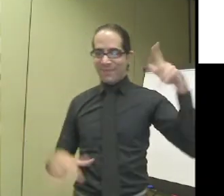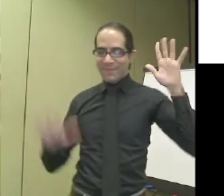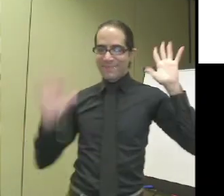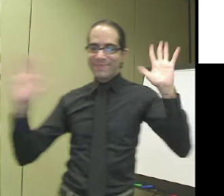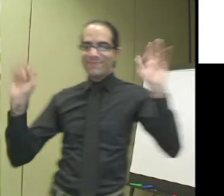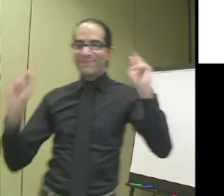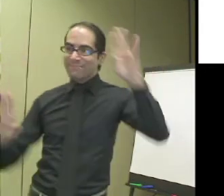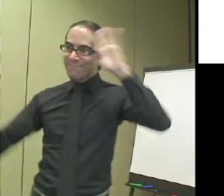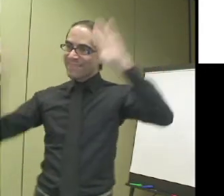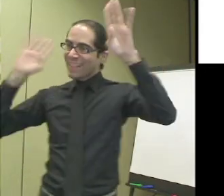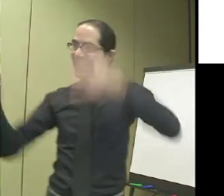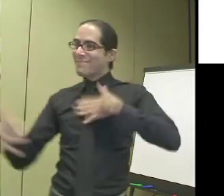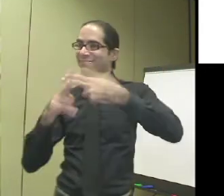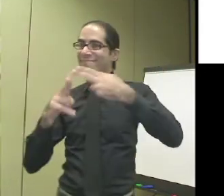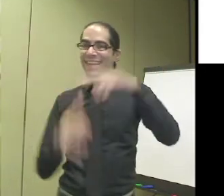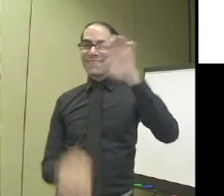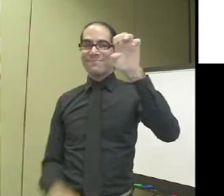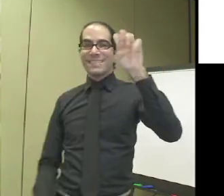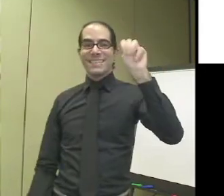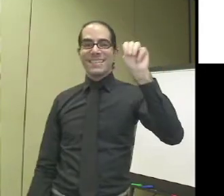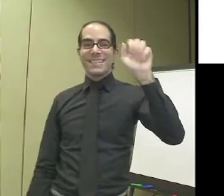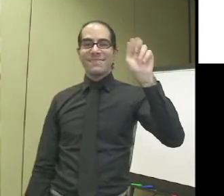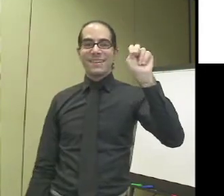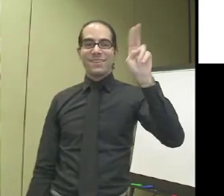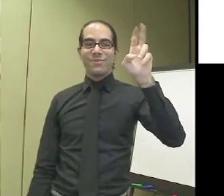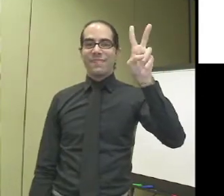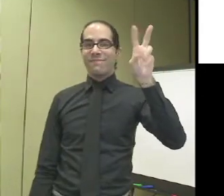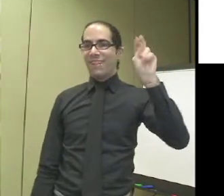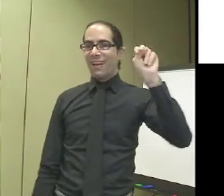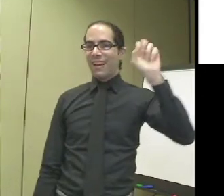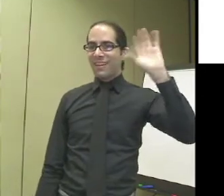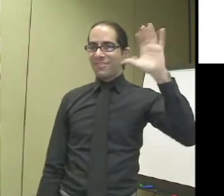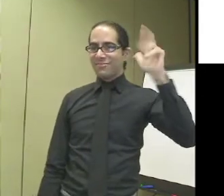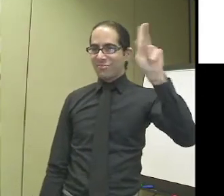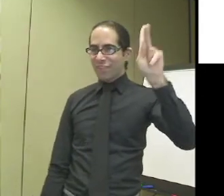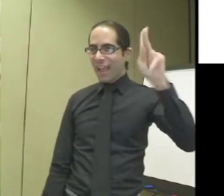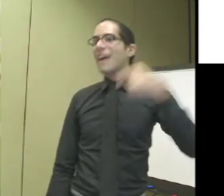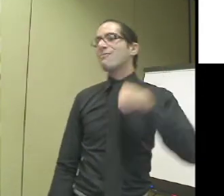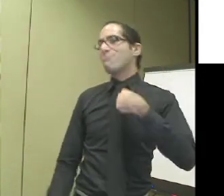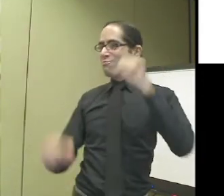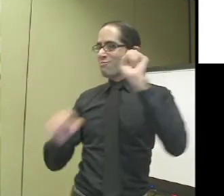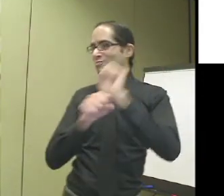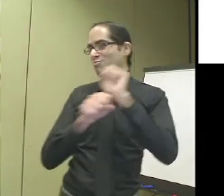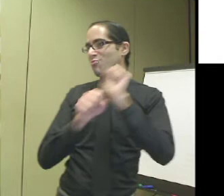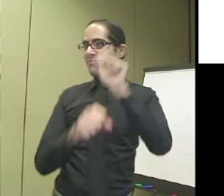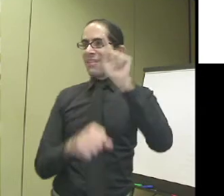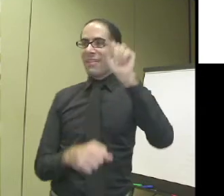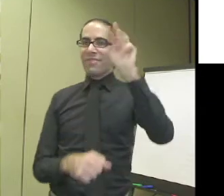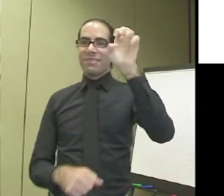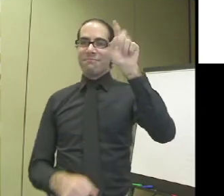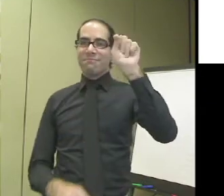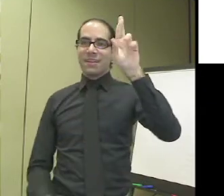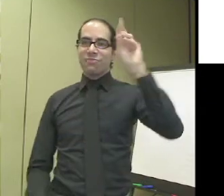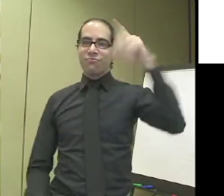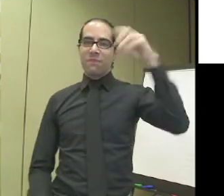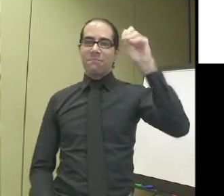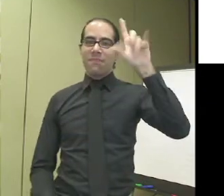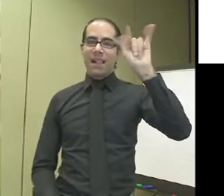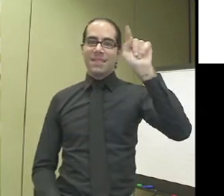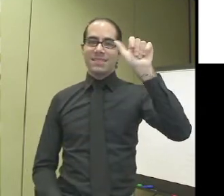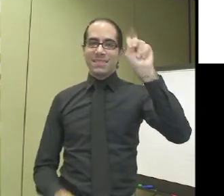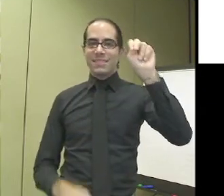Okay, this is my PowerPoint. All set. Hello, everyone. I'm Emmanuel Von Schack.